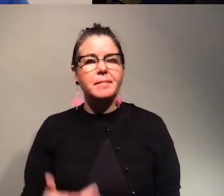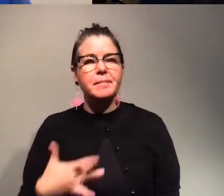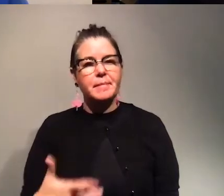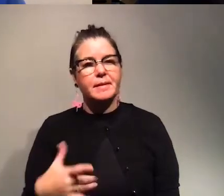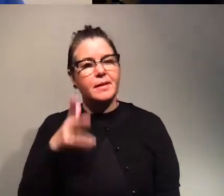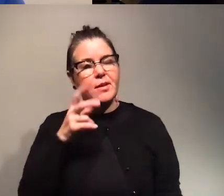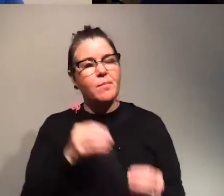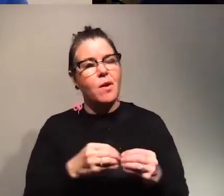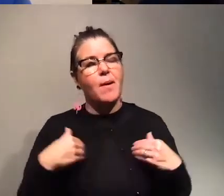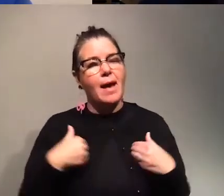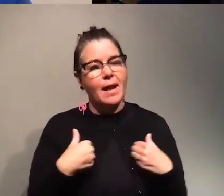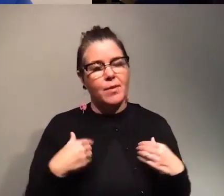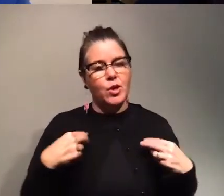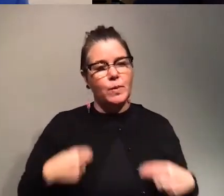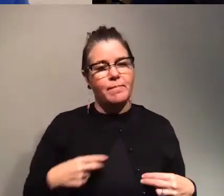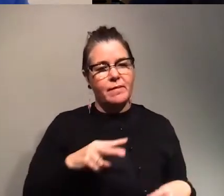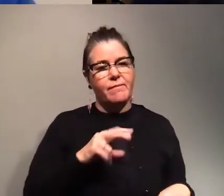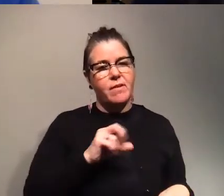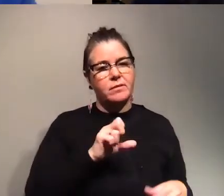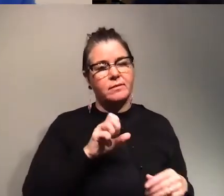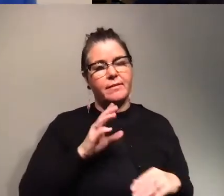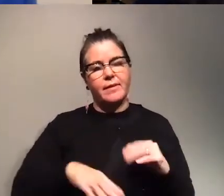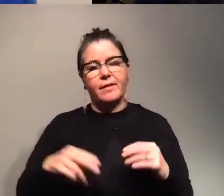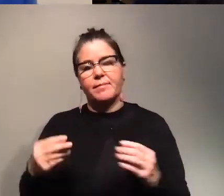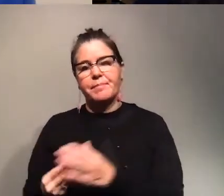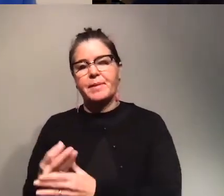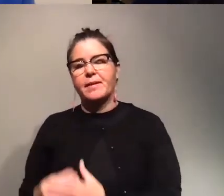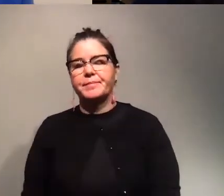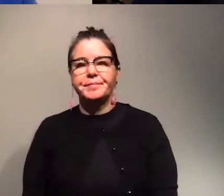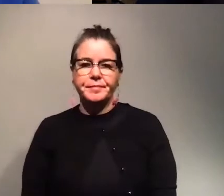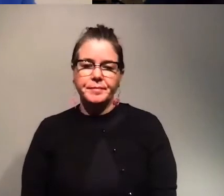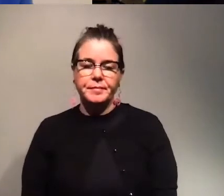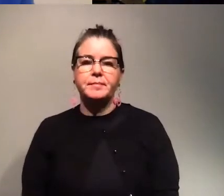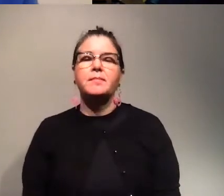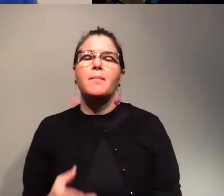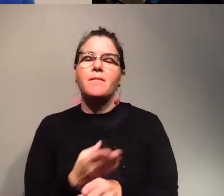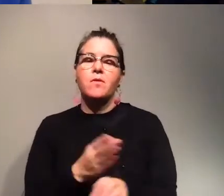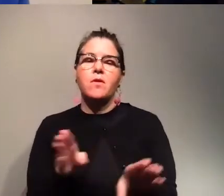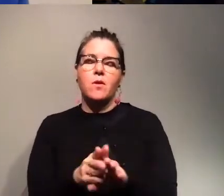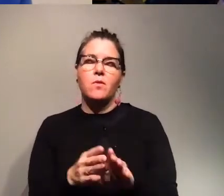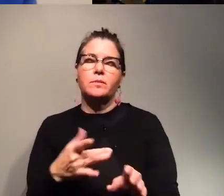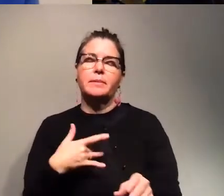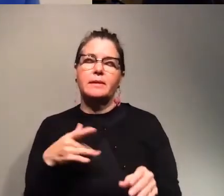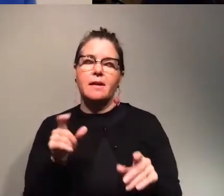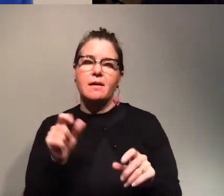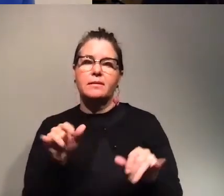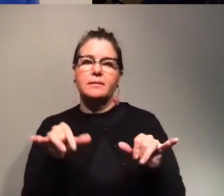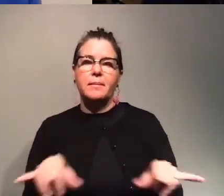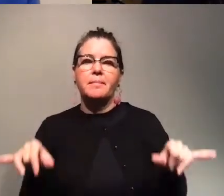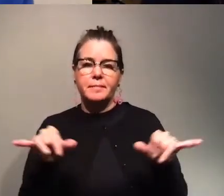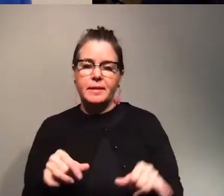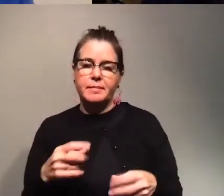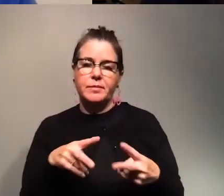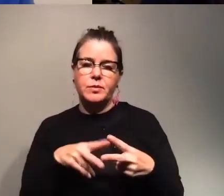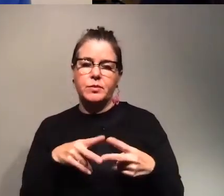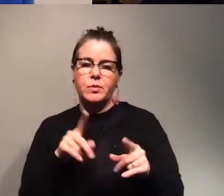animal viruses yeah cool um okay so before we wrap up we like to ask everybody the same two